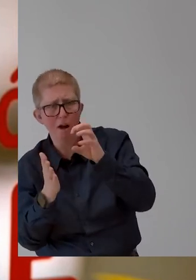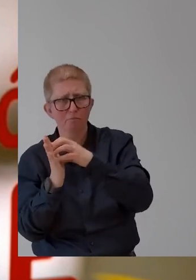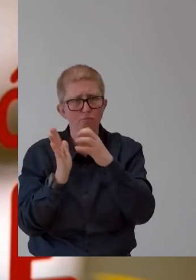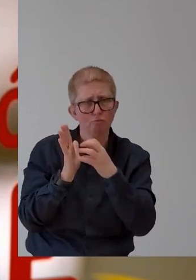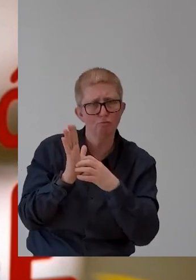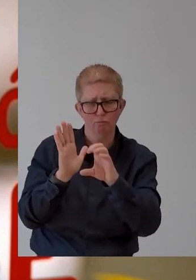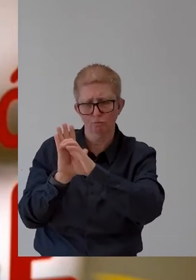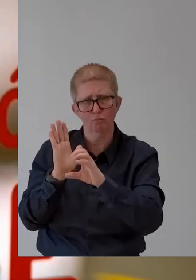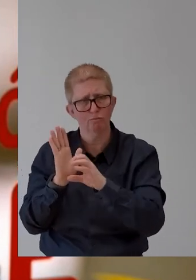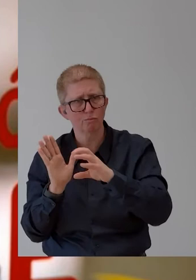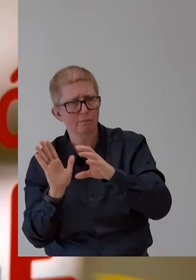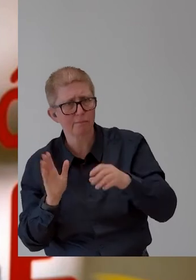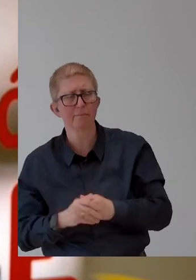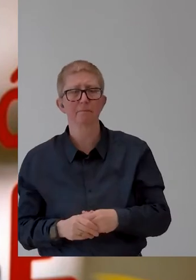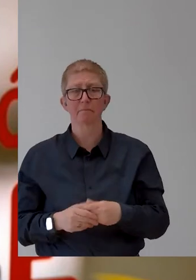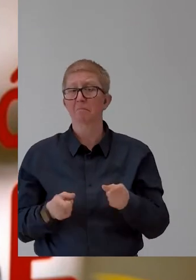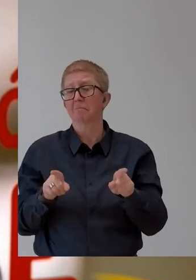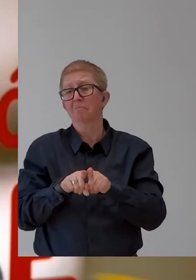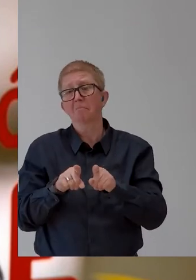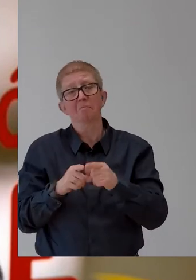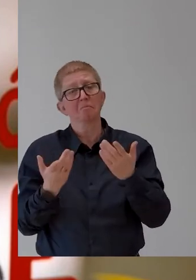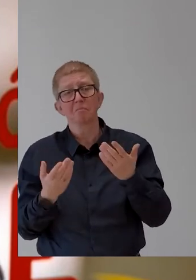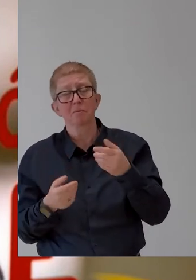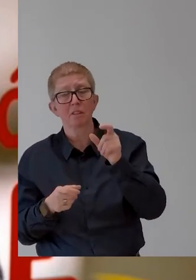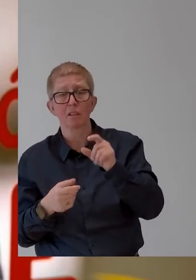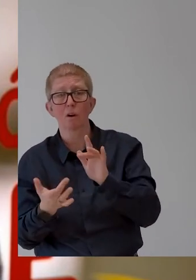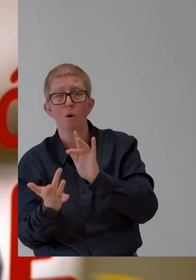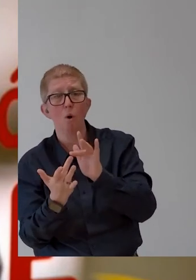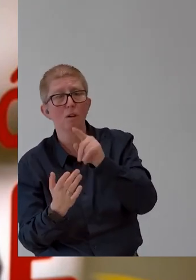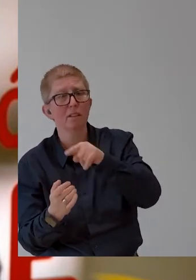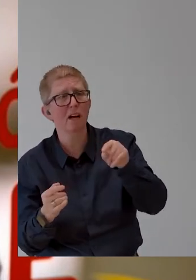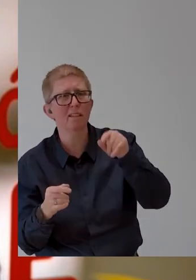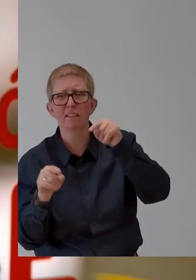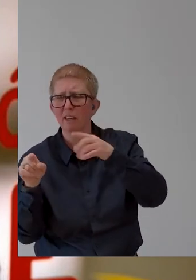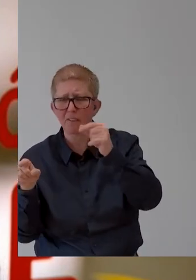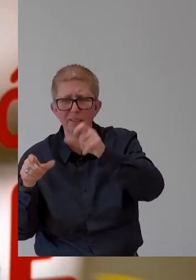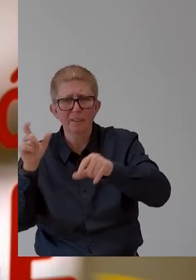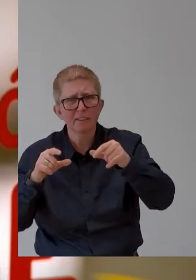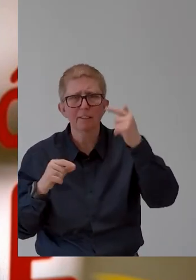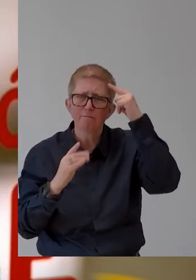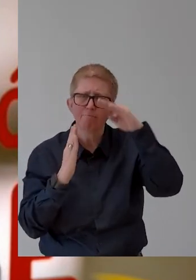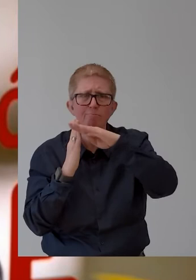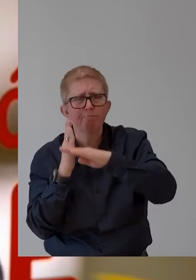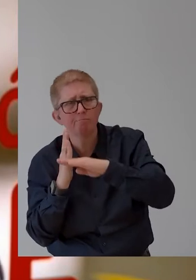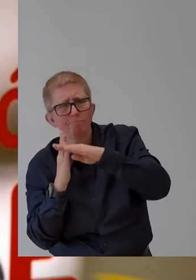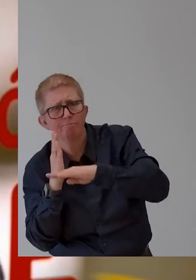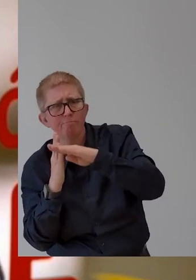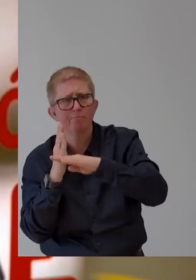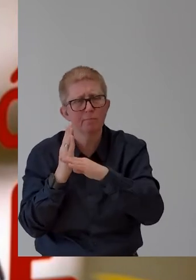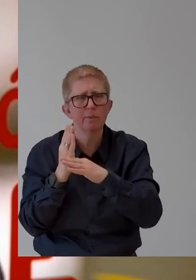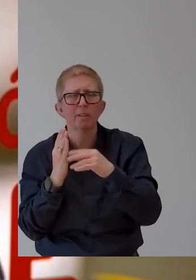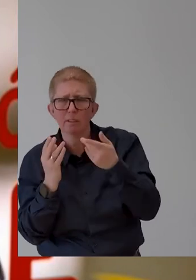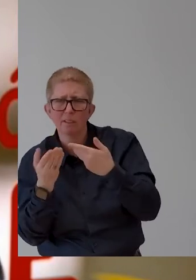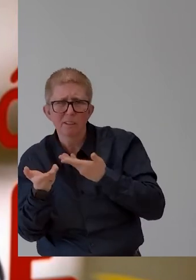with an organization of people with learning disabilities, and they are asking us to design different